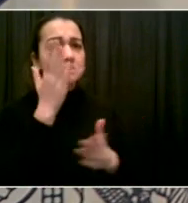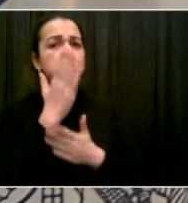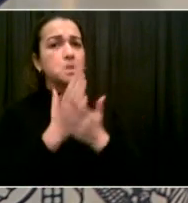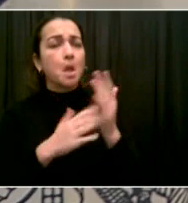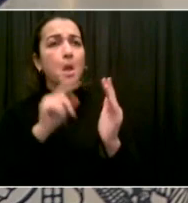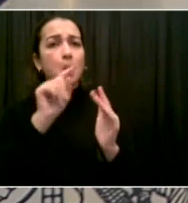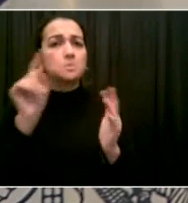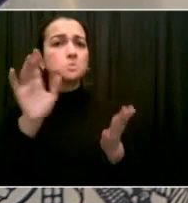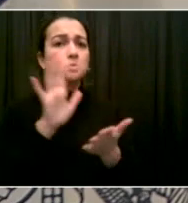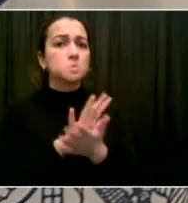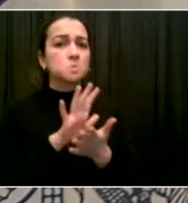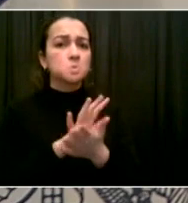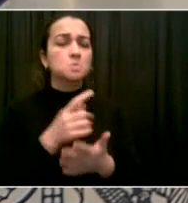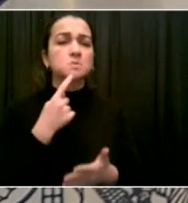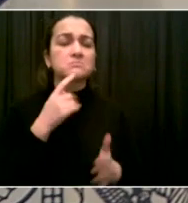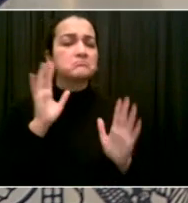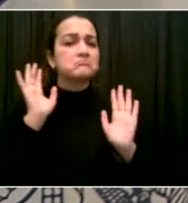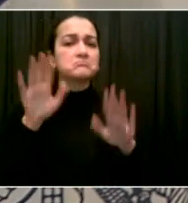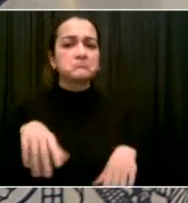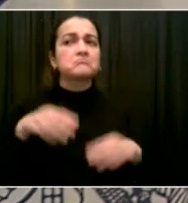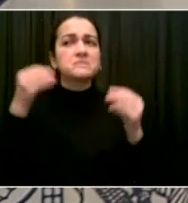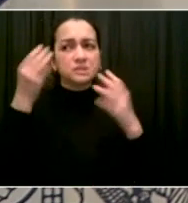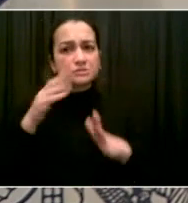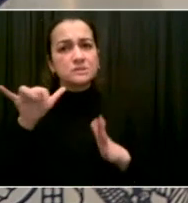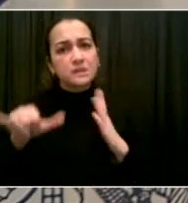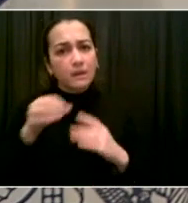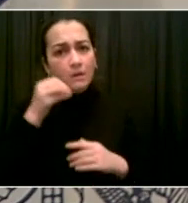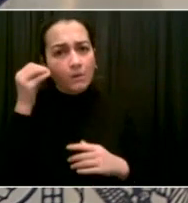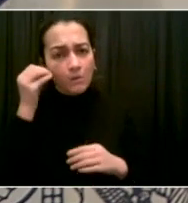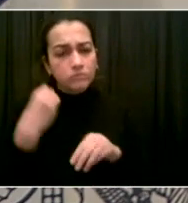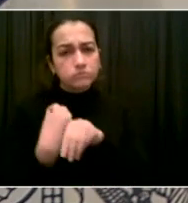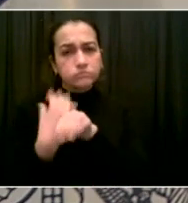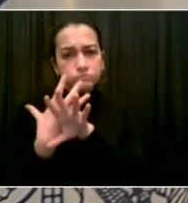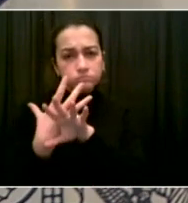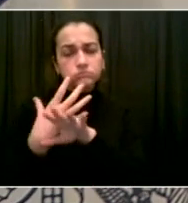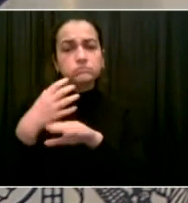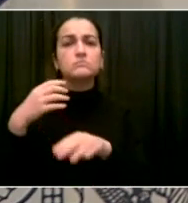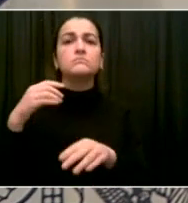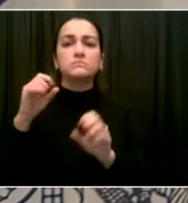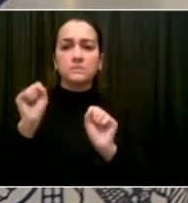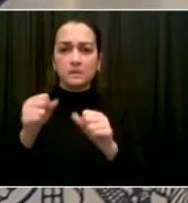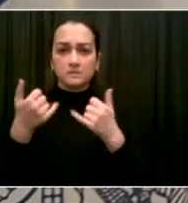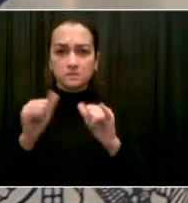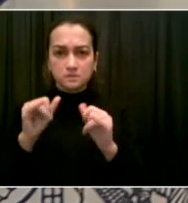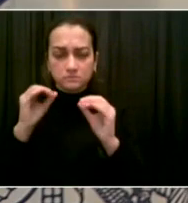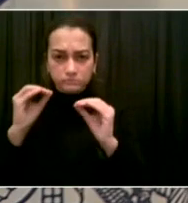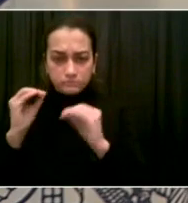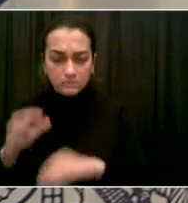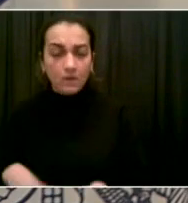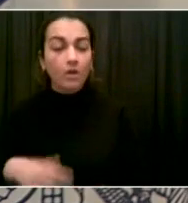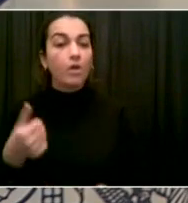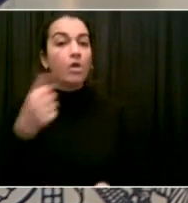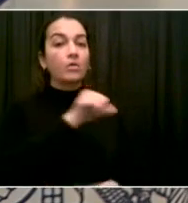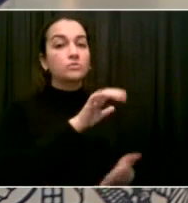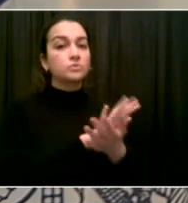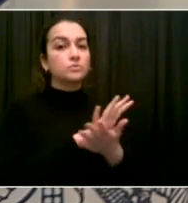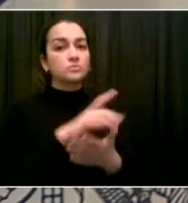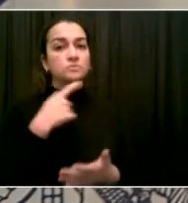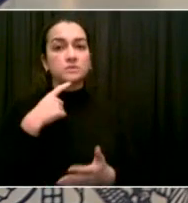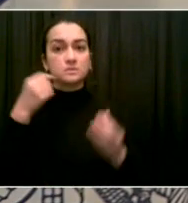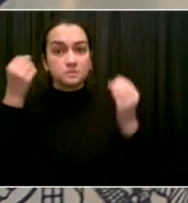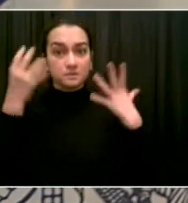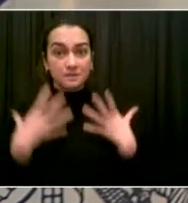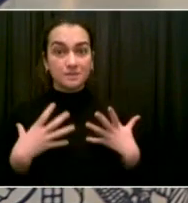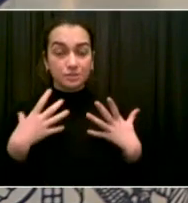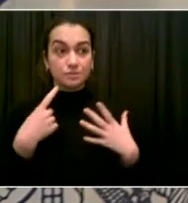great if kids are home without any instruction. So can schools expect or can parents expect any policy guidance to ensure that